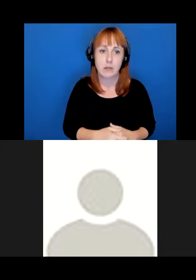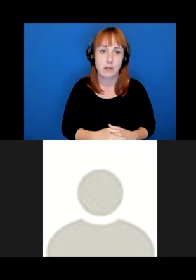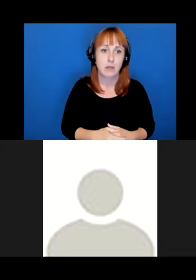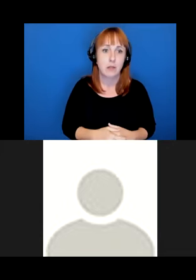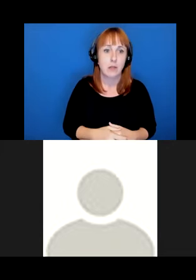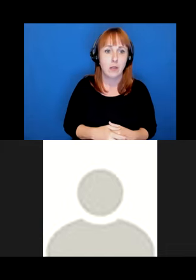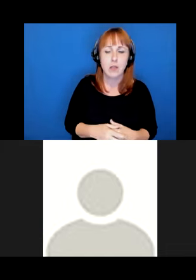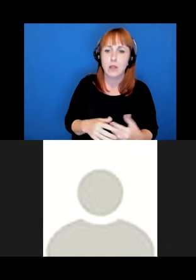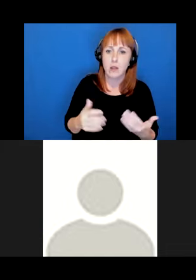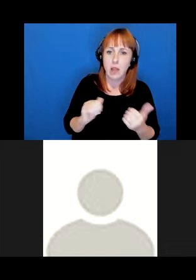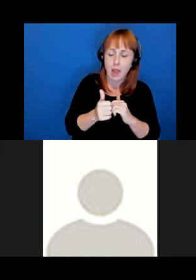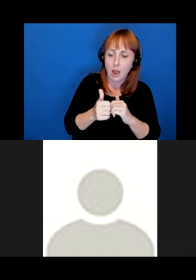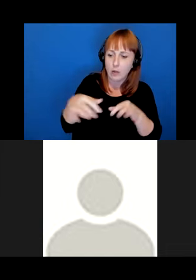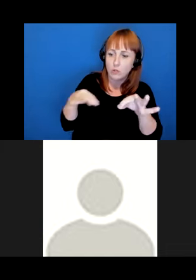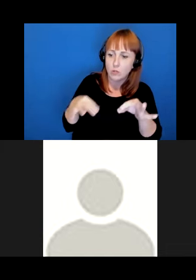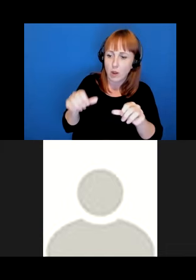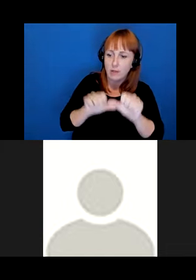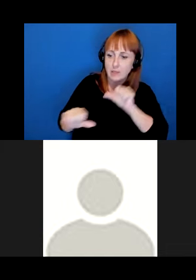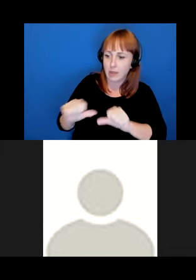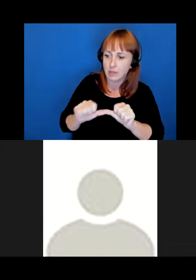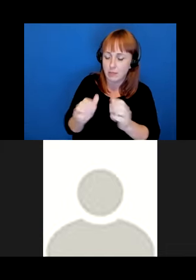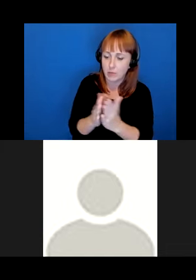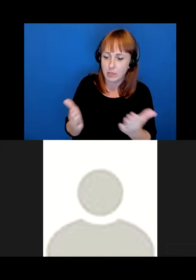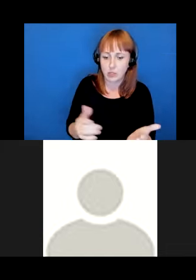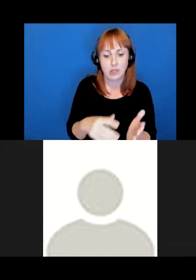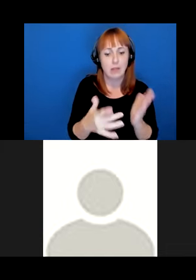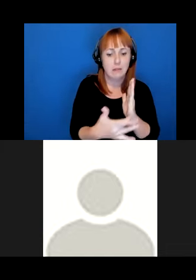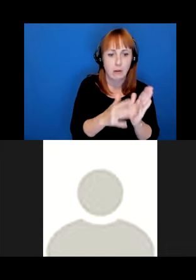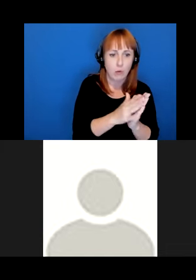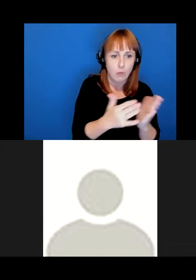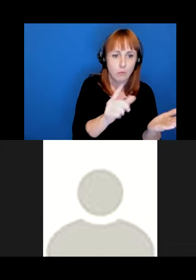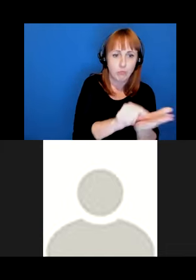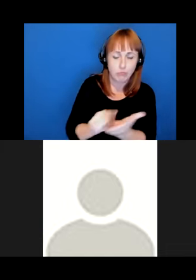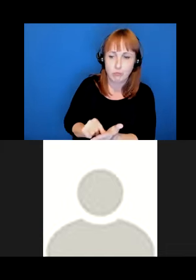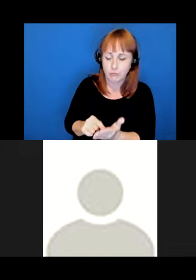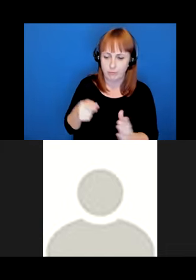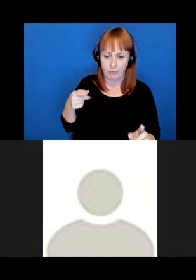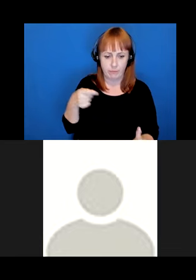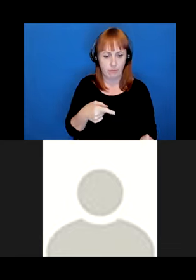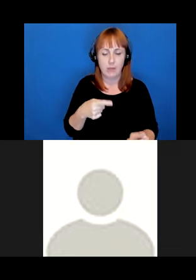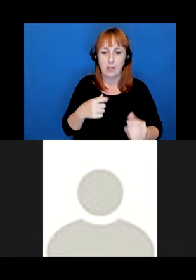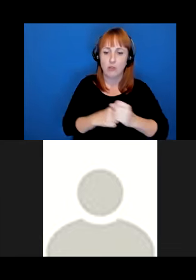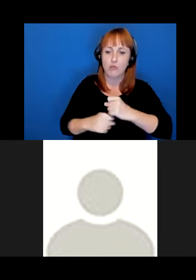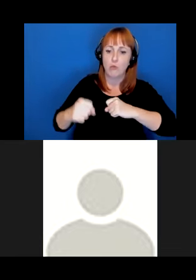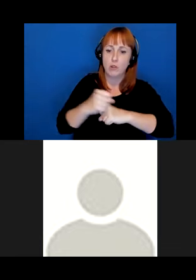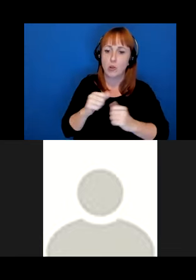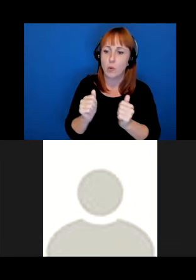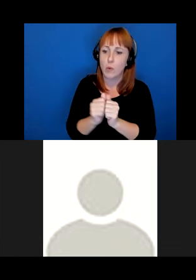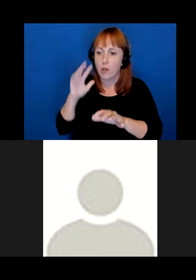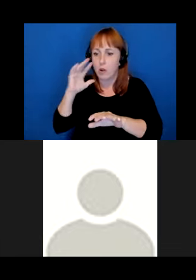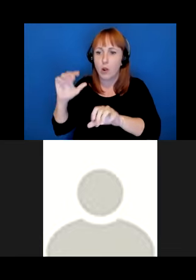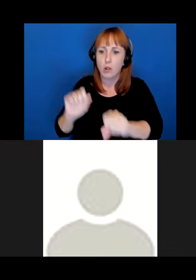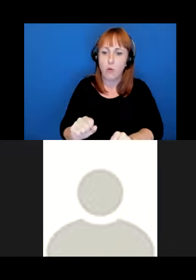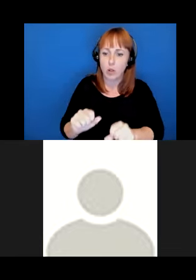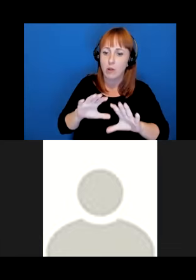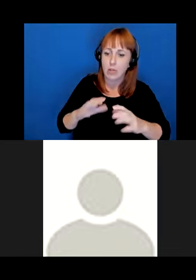to be described in scientific materials such as technical publications. Which in turn tend to be structured around colonial categories and